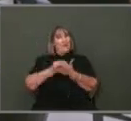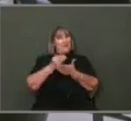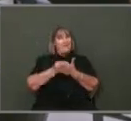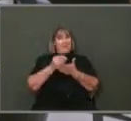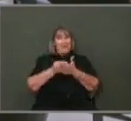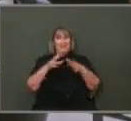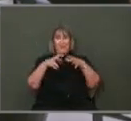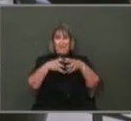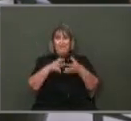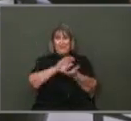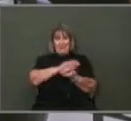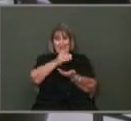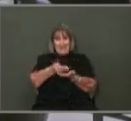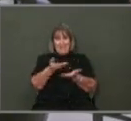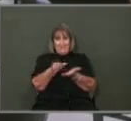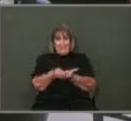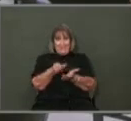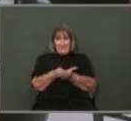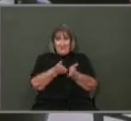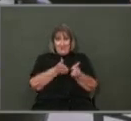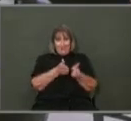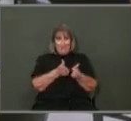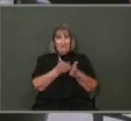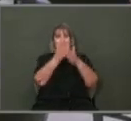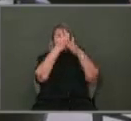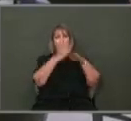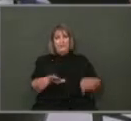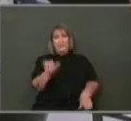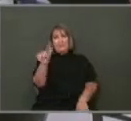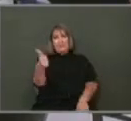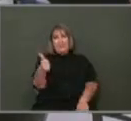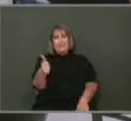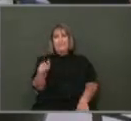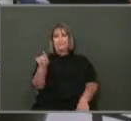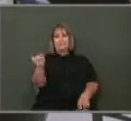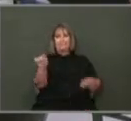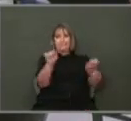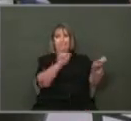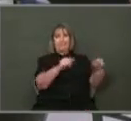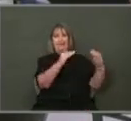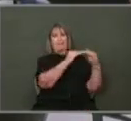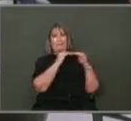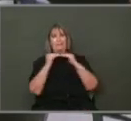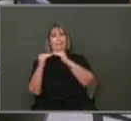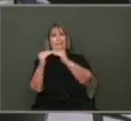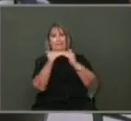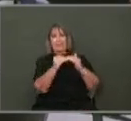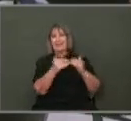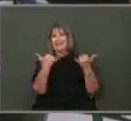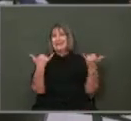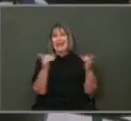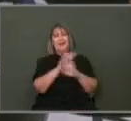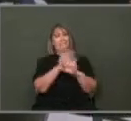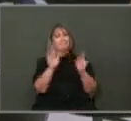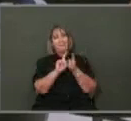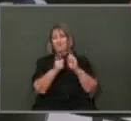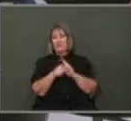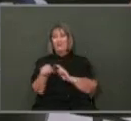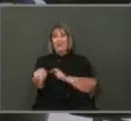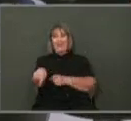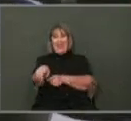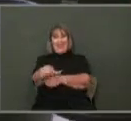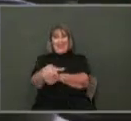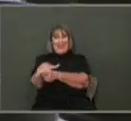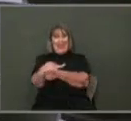10 because we have 10 council districts. No longer we do that one. Any council district does not have a good roadway